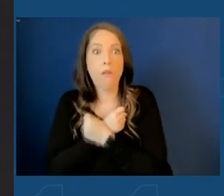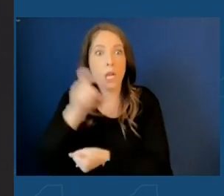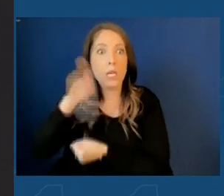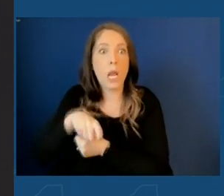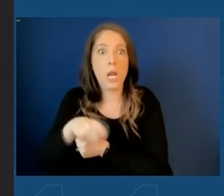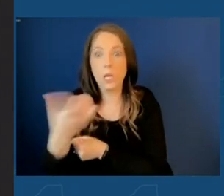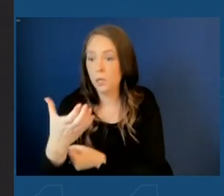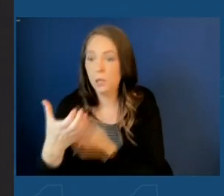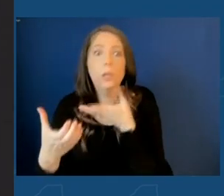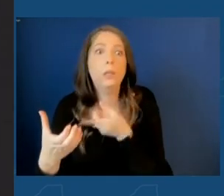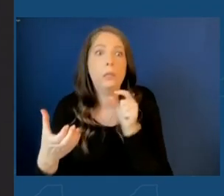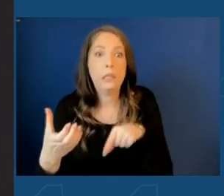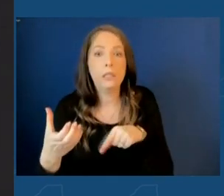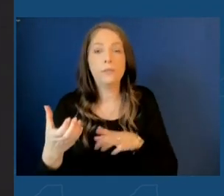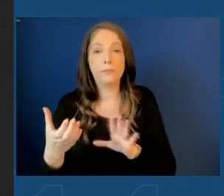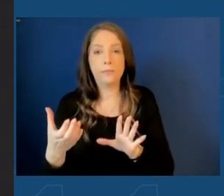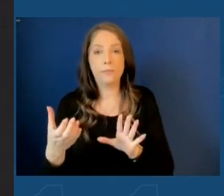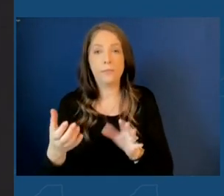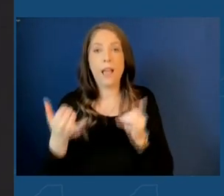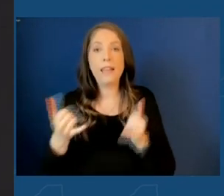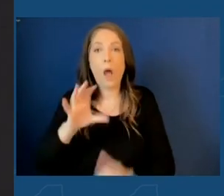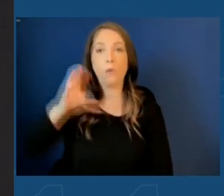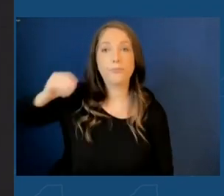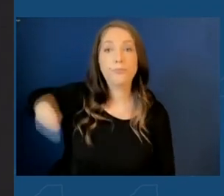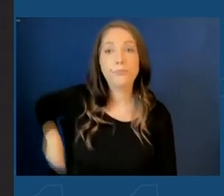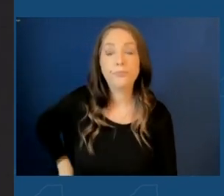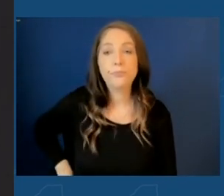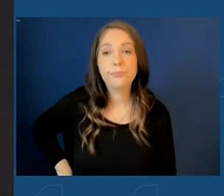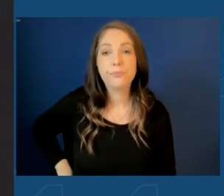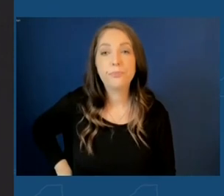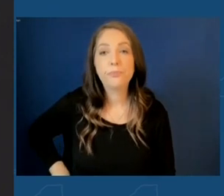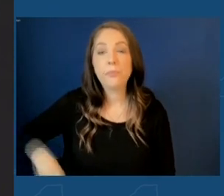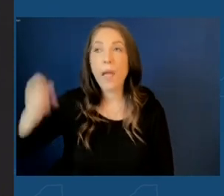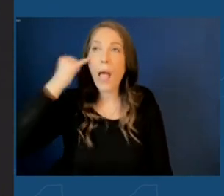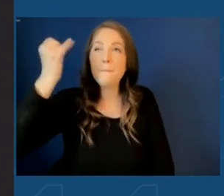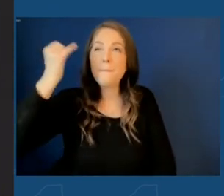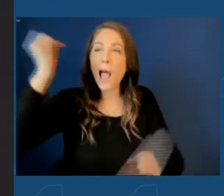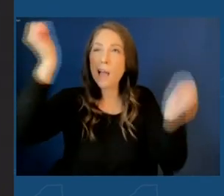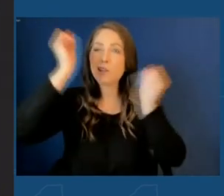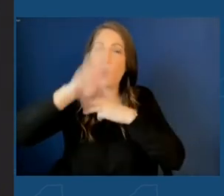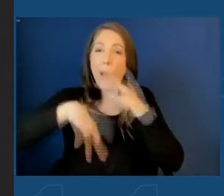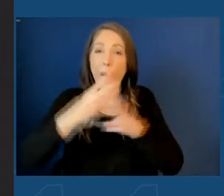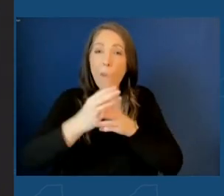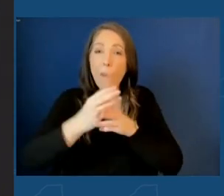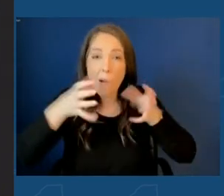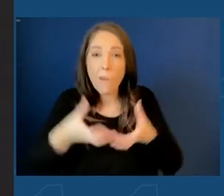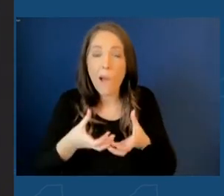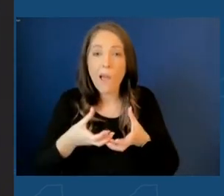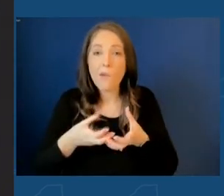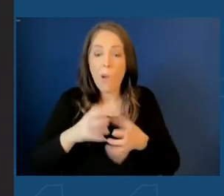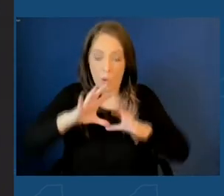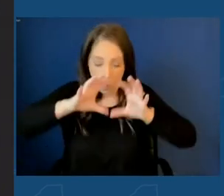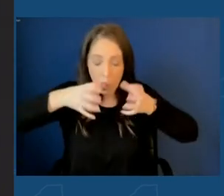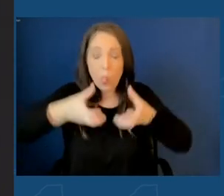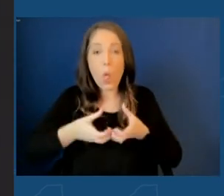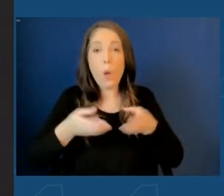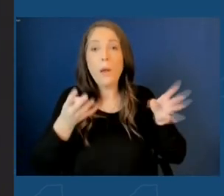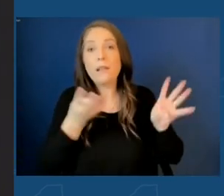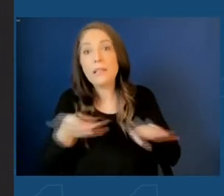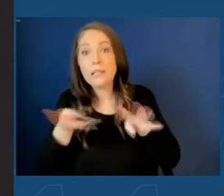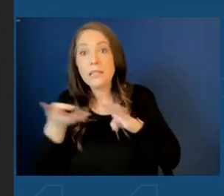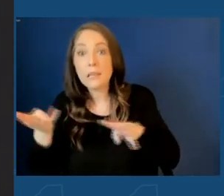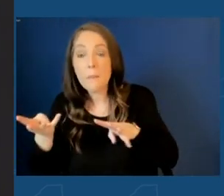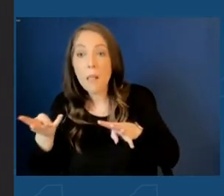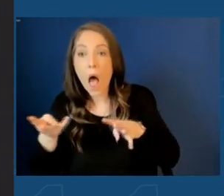phone, okay? Now put it away and imagine a world where supply chains, global supply chains, are disrupted.